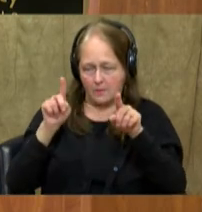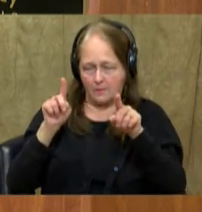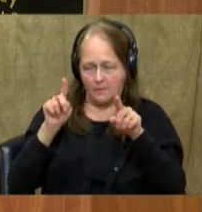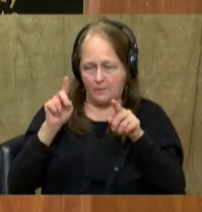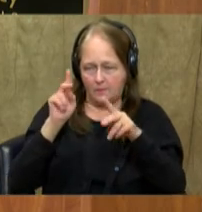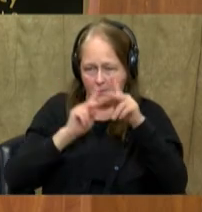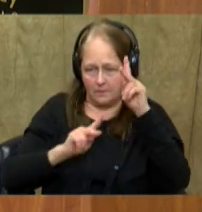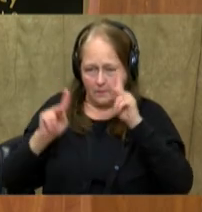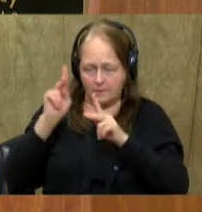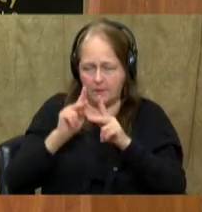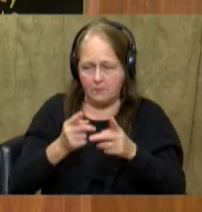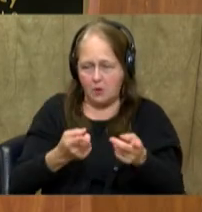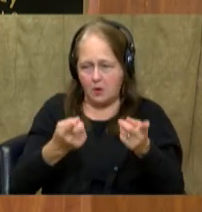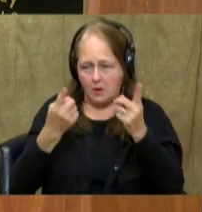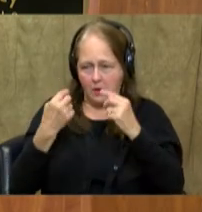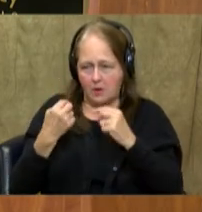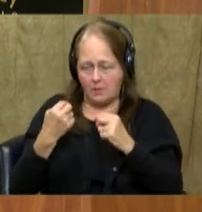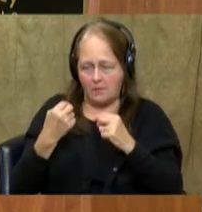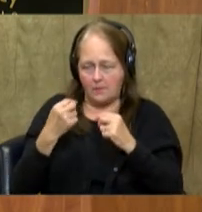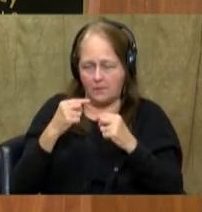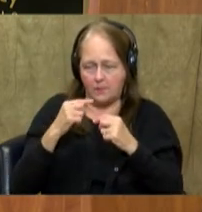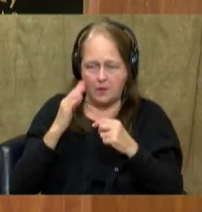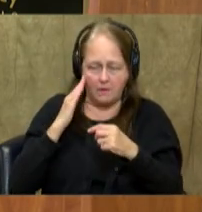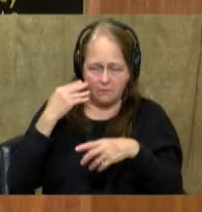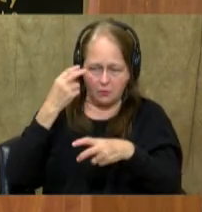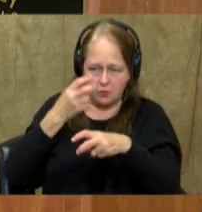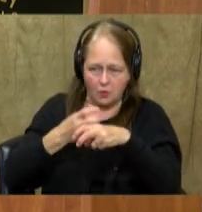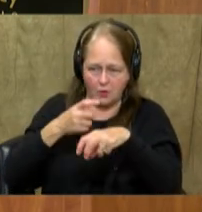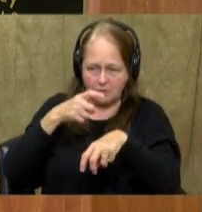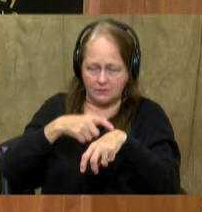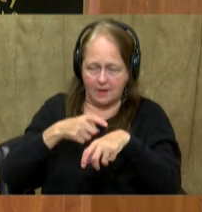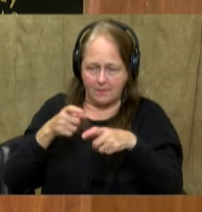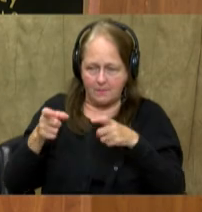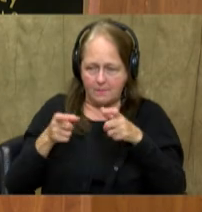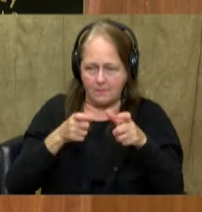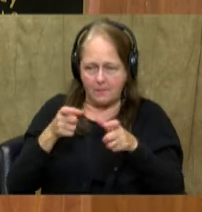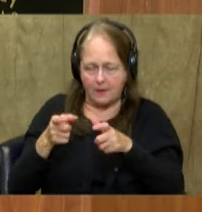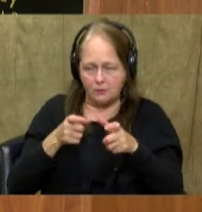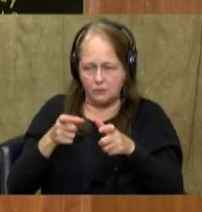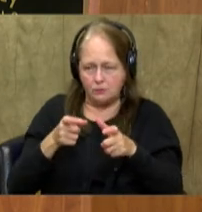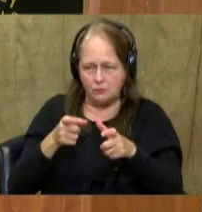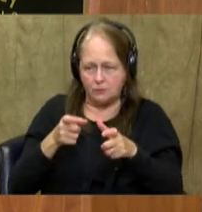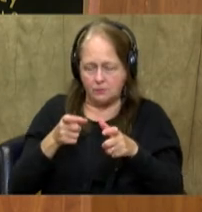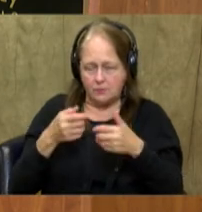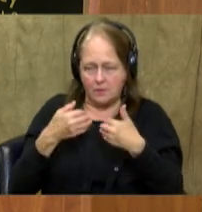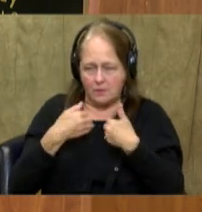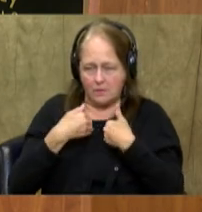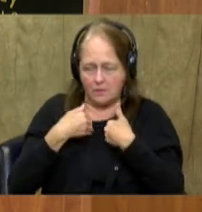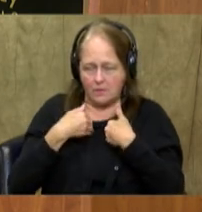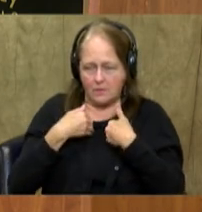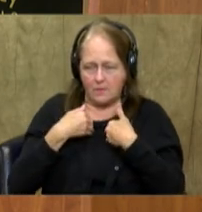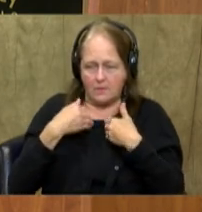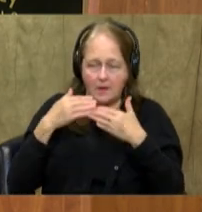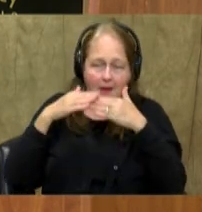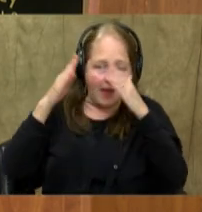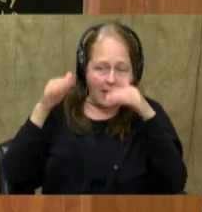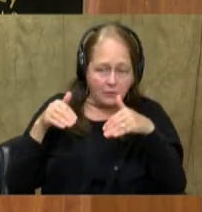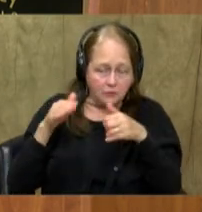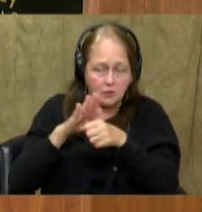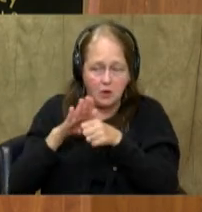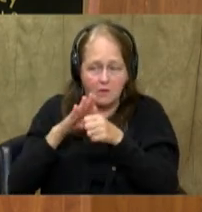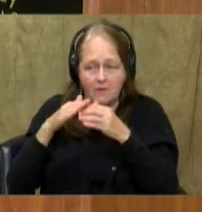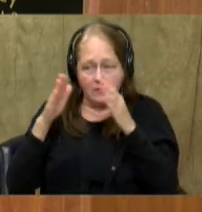influx of people that are coming, cities are having a hard time managing all of that. So having adequate housing,